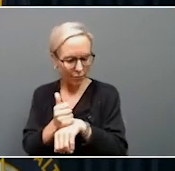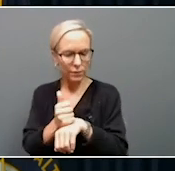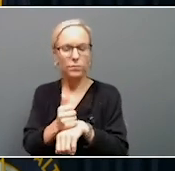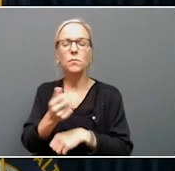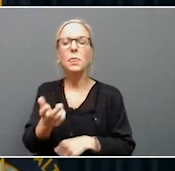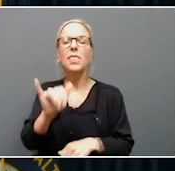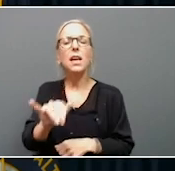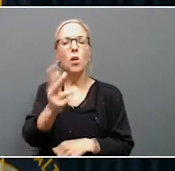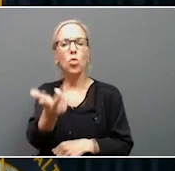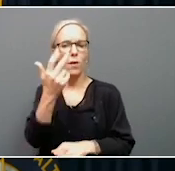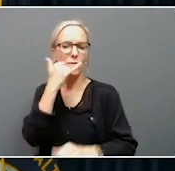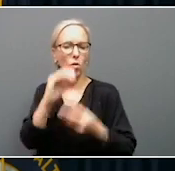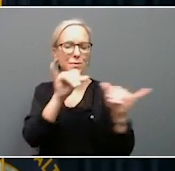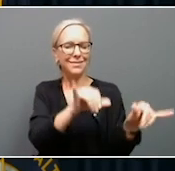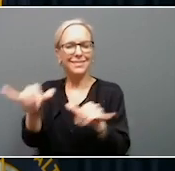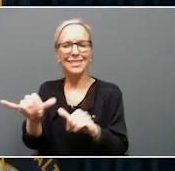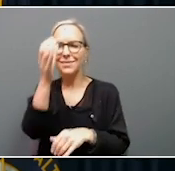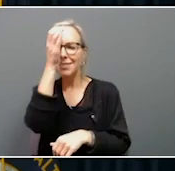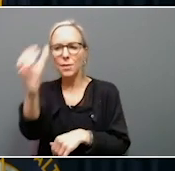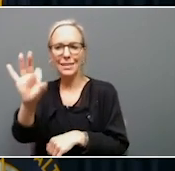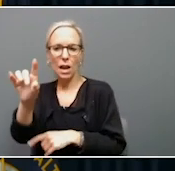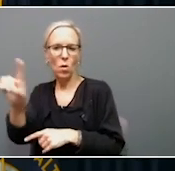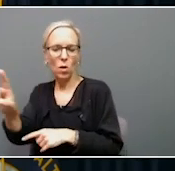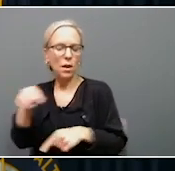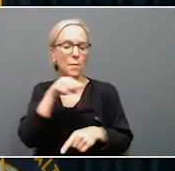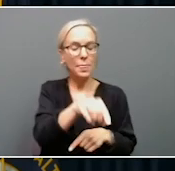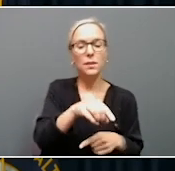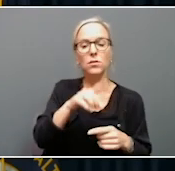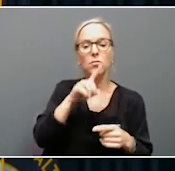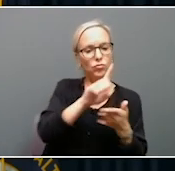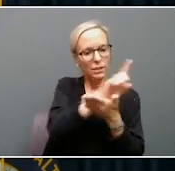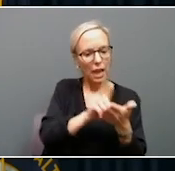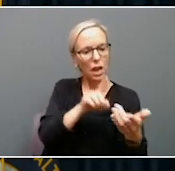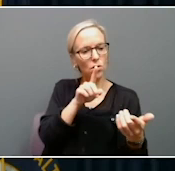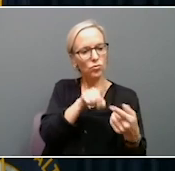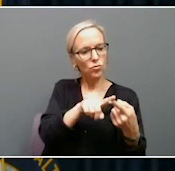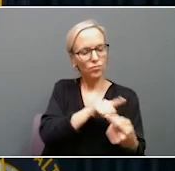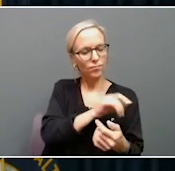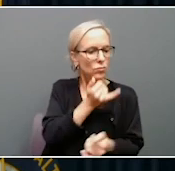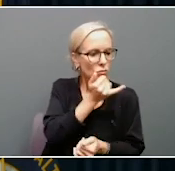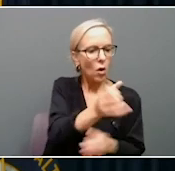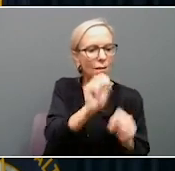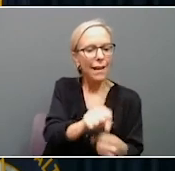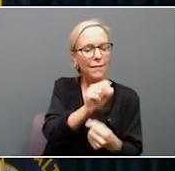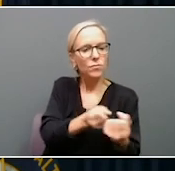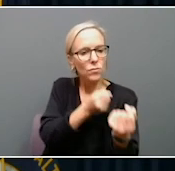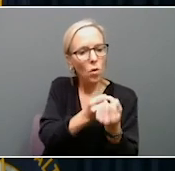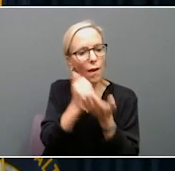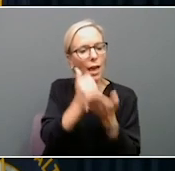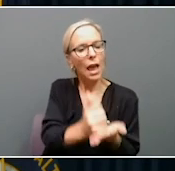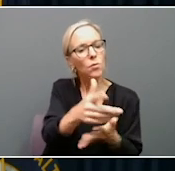number like 911, but designed to get you to people that can help you the most, people trained in mental health that will